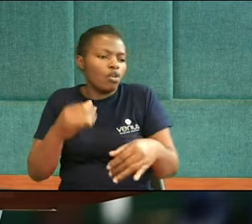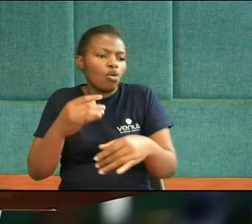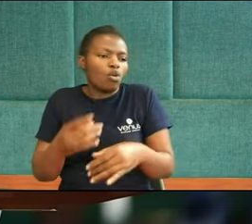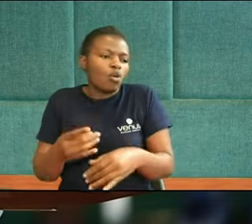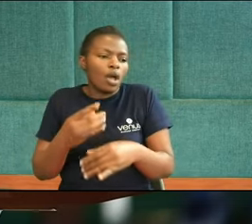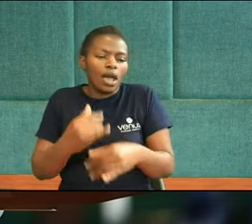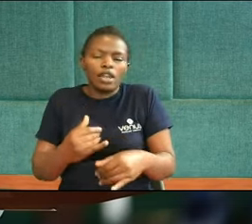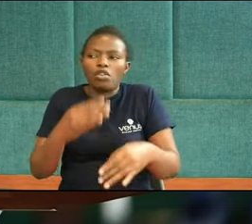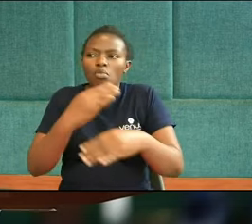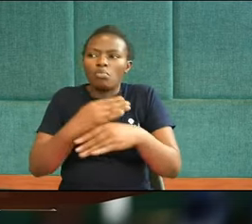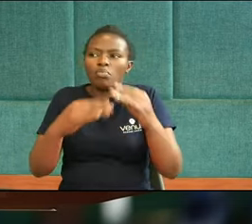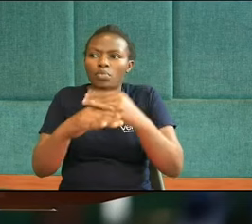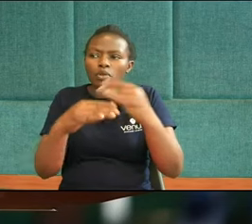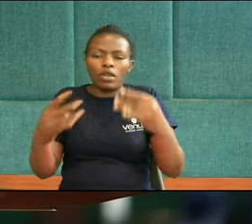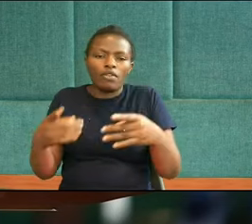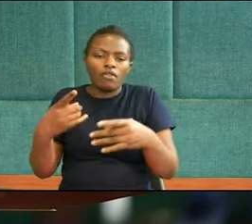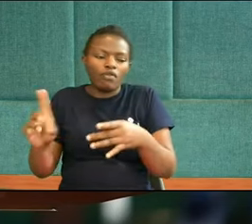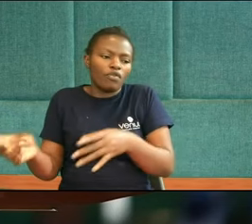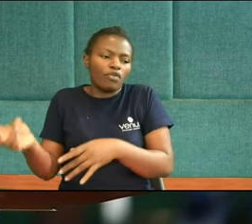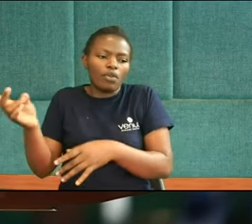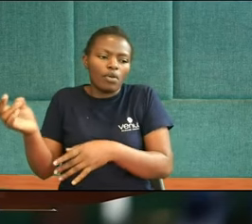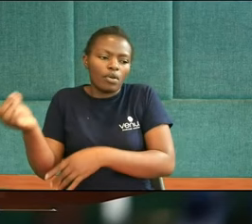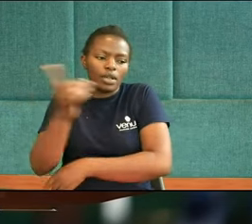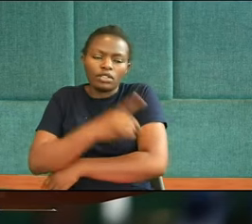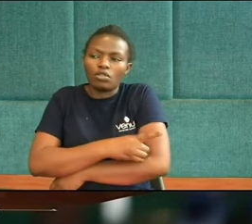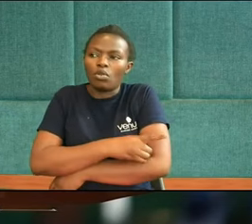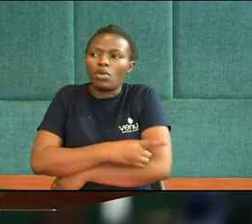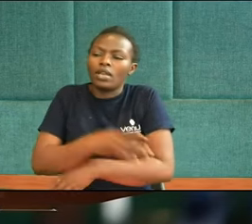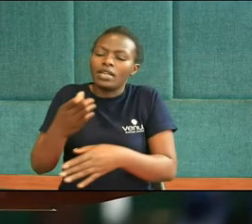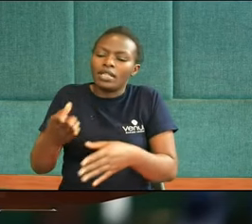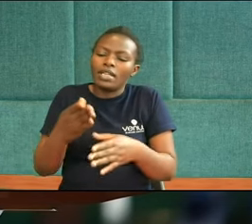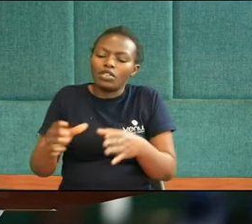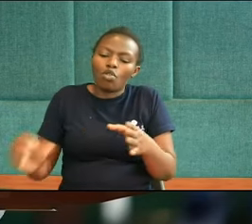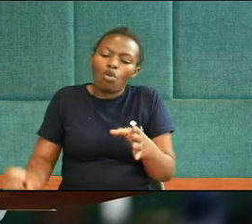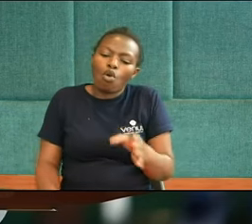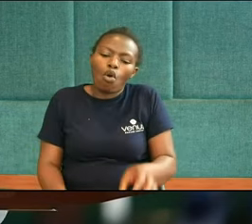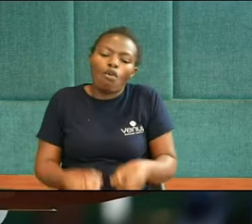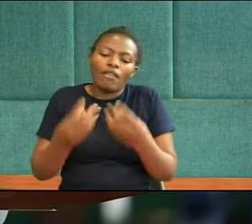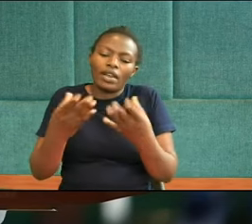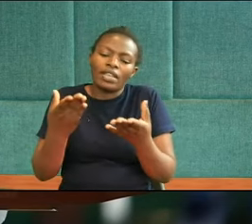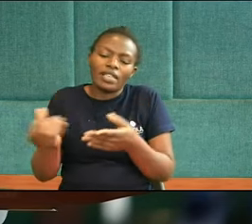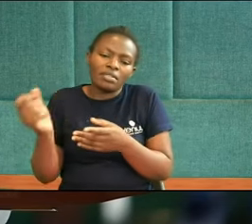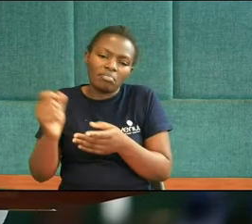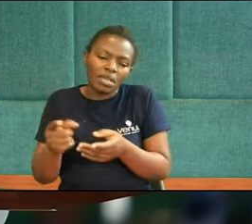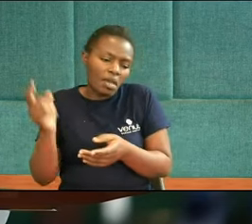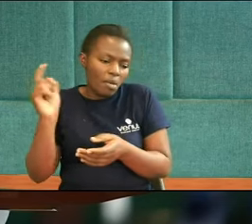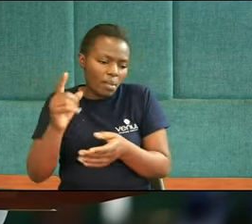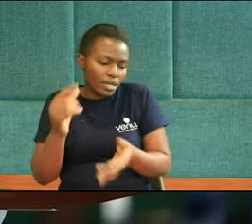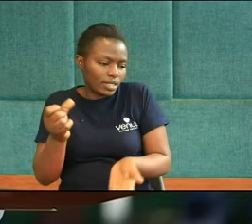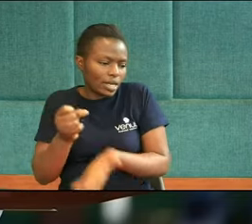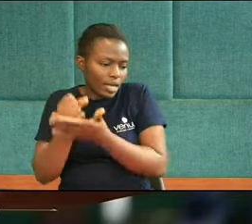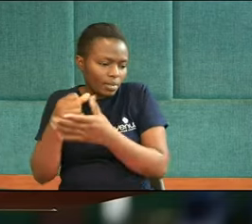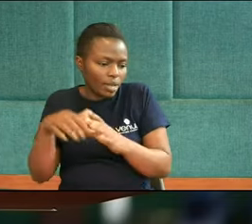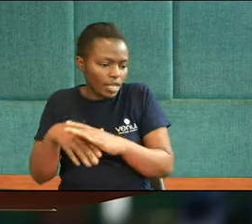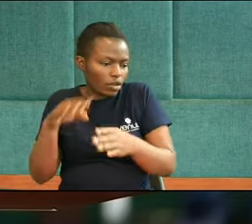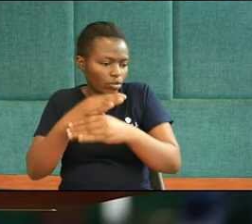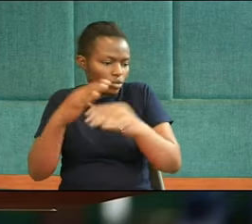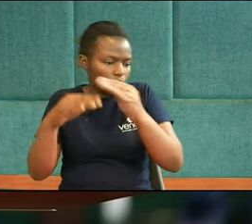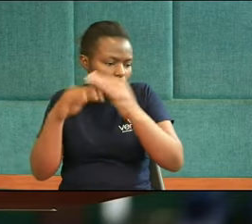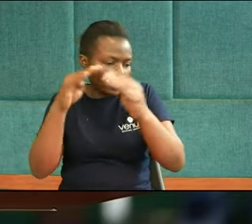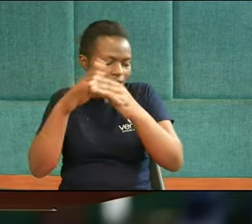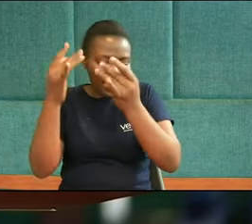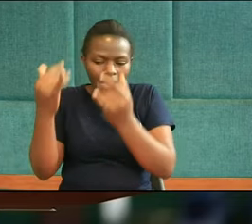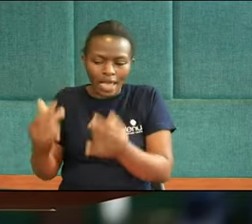Sabbath offering in it will help cover the costs of constructing in Dominica's capital,